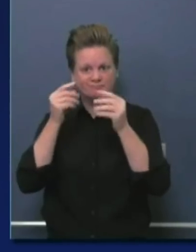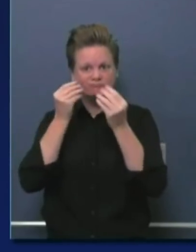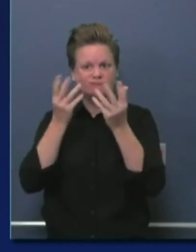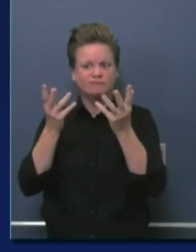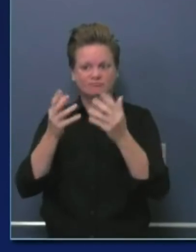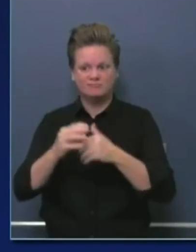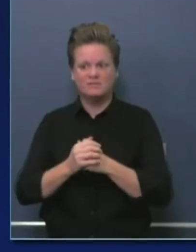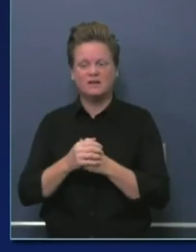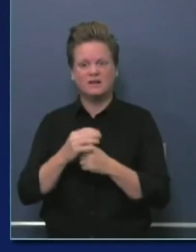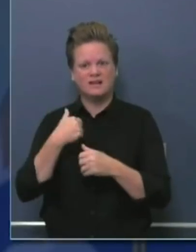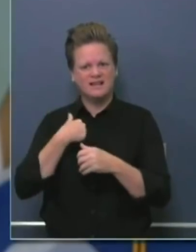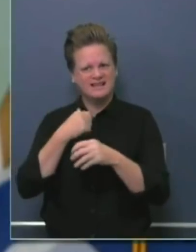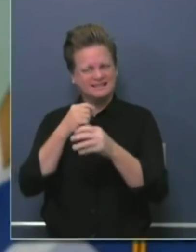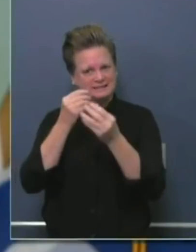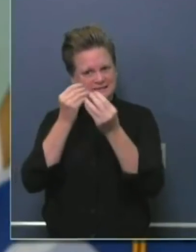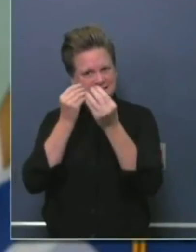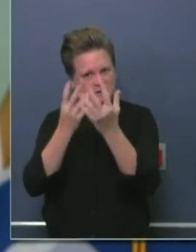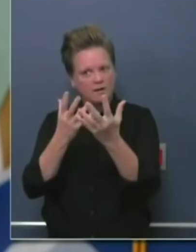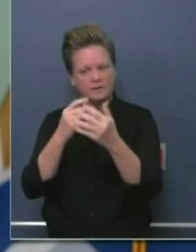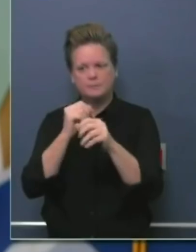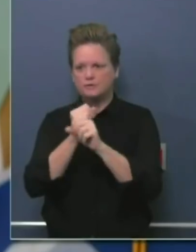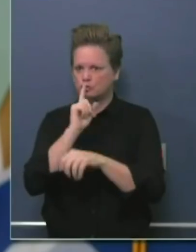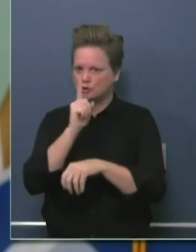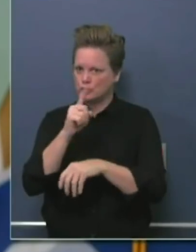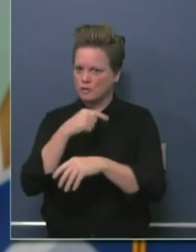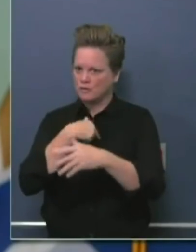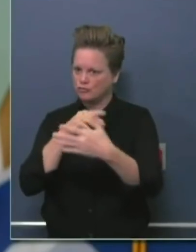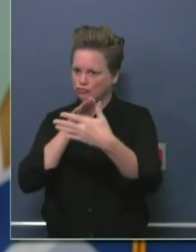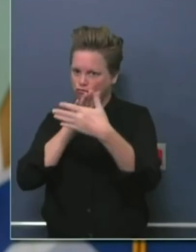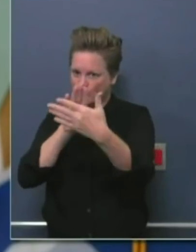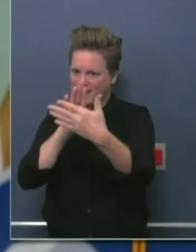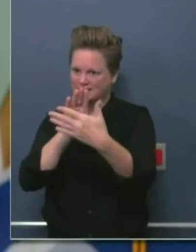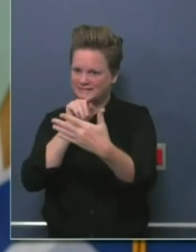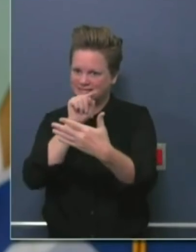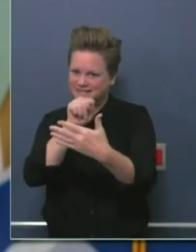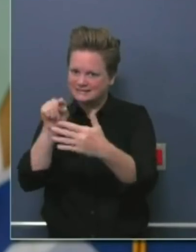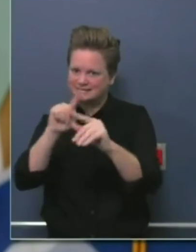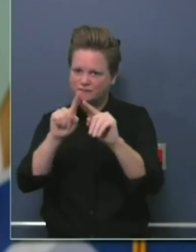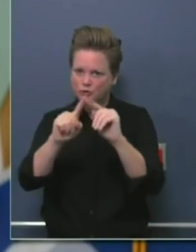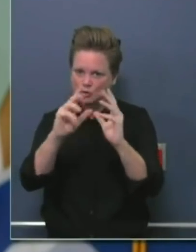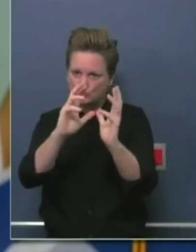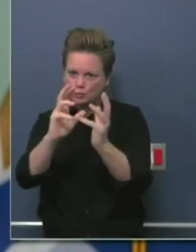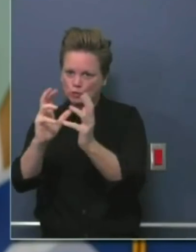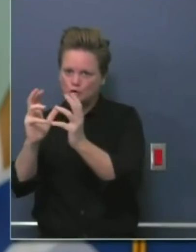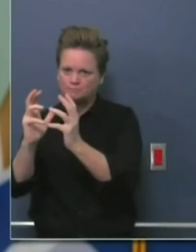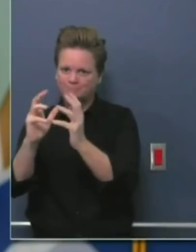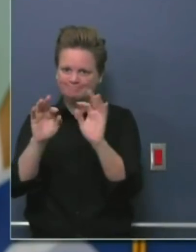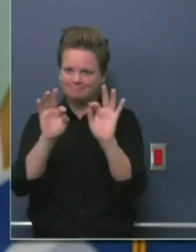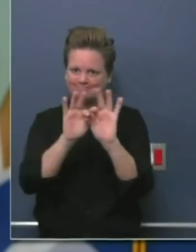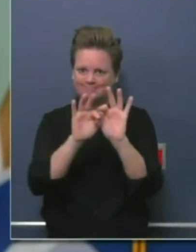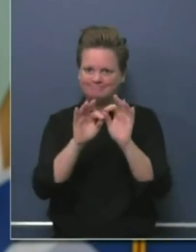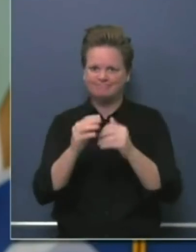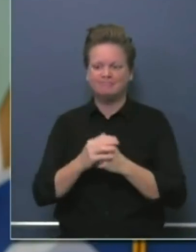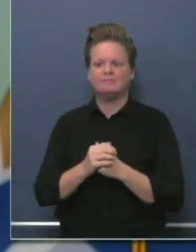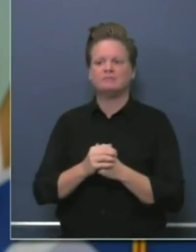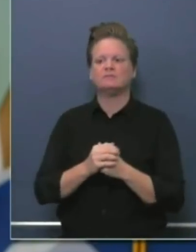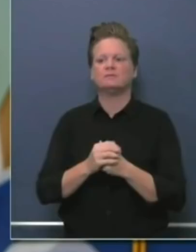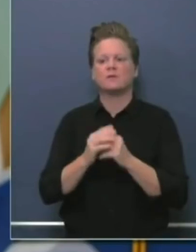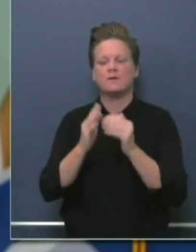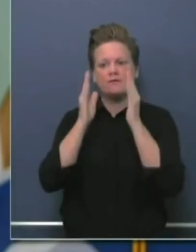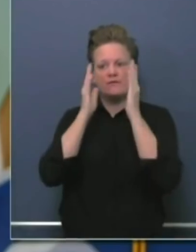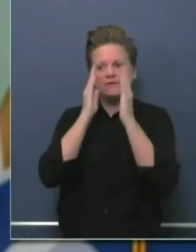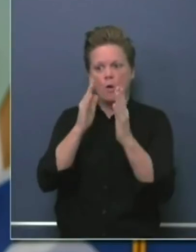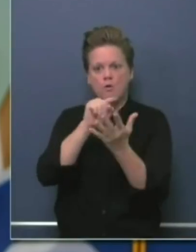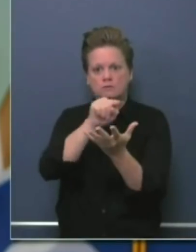aggregate, but beginning to focus our testing strategies in a much more strategic way, specifically focusing on rural